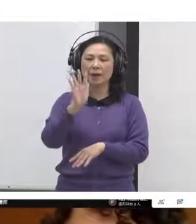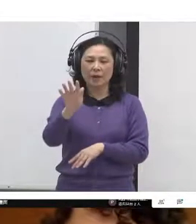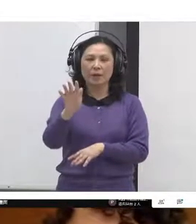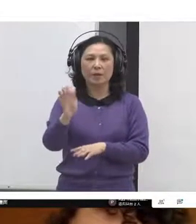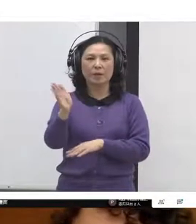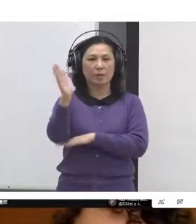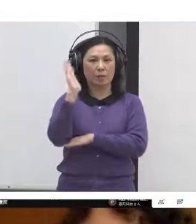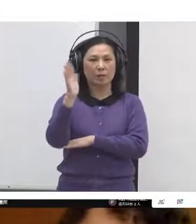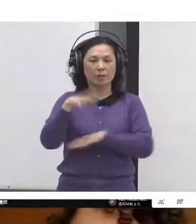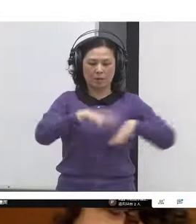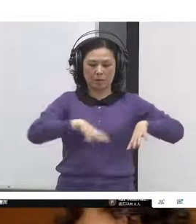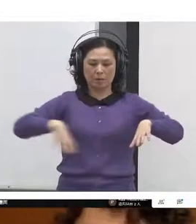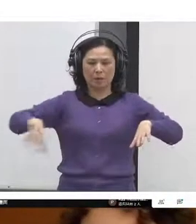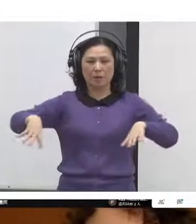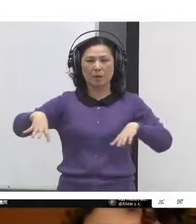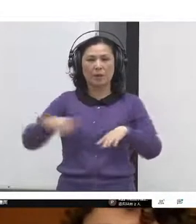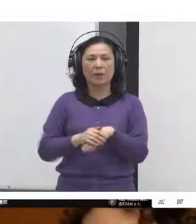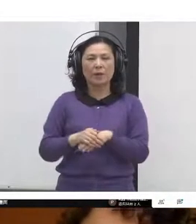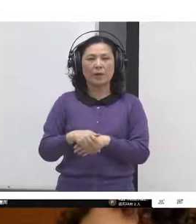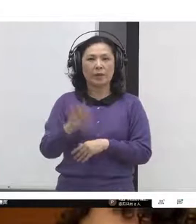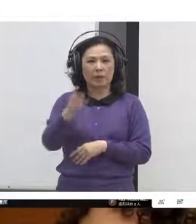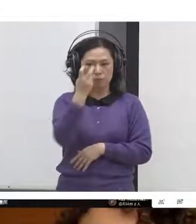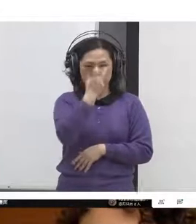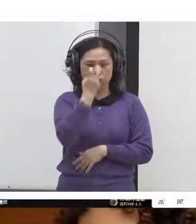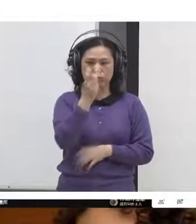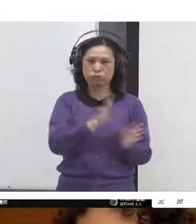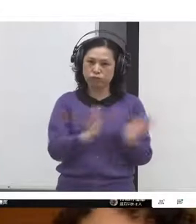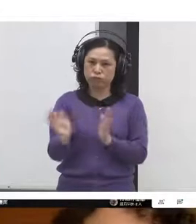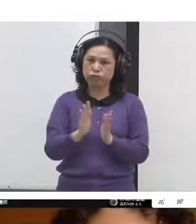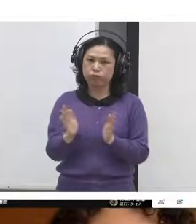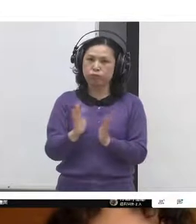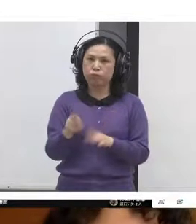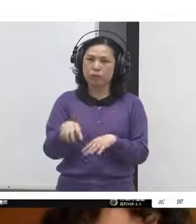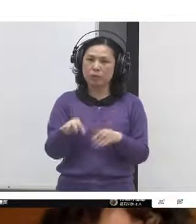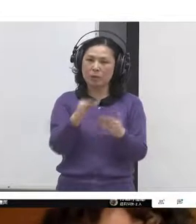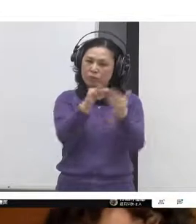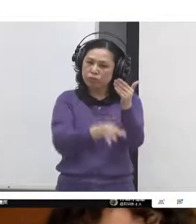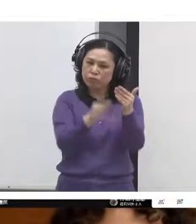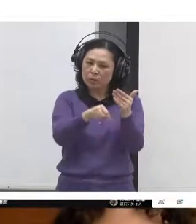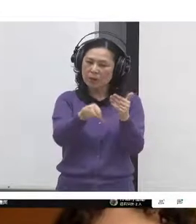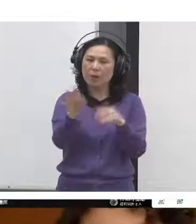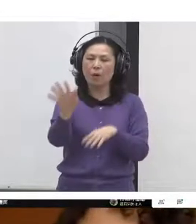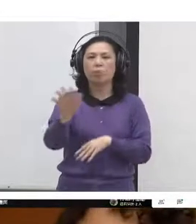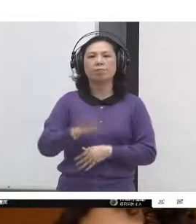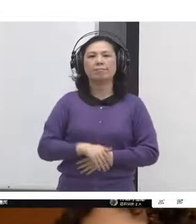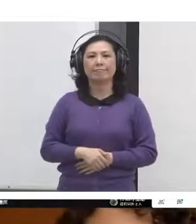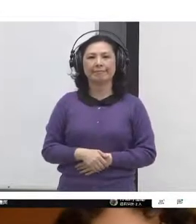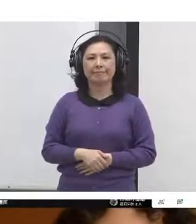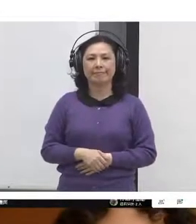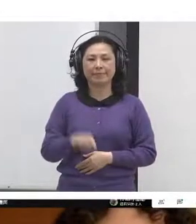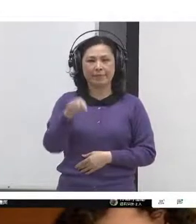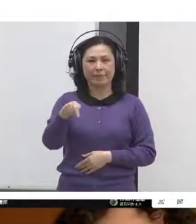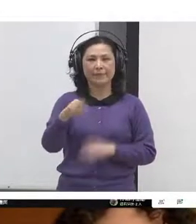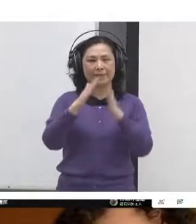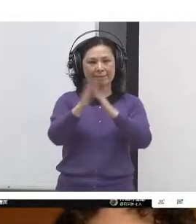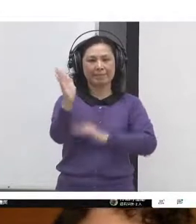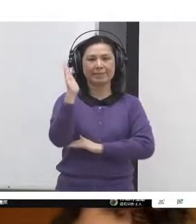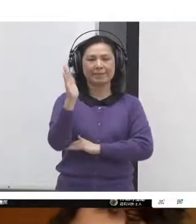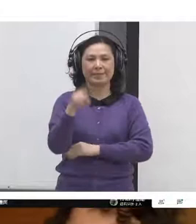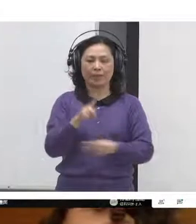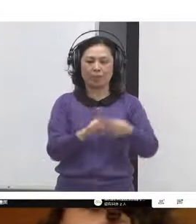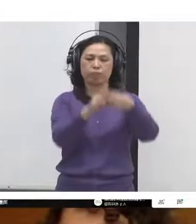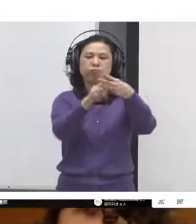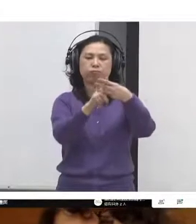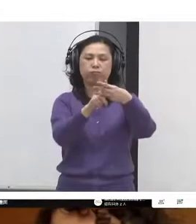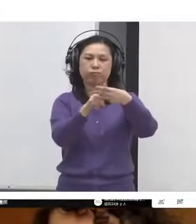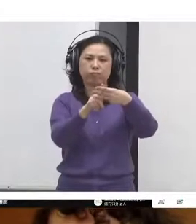transportation. Like the founding document of our home rule started a revision process. And